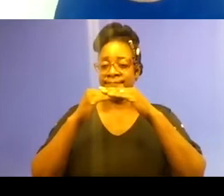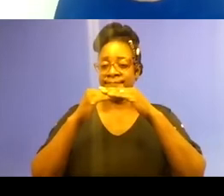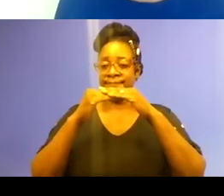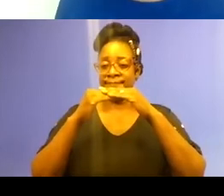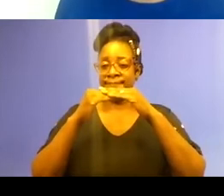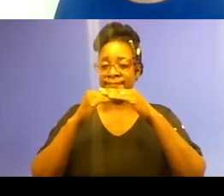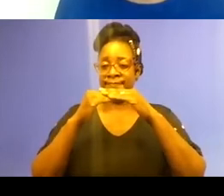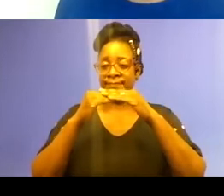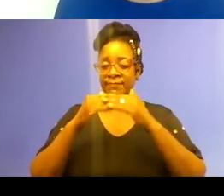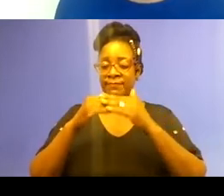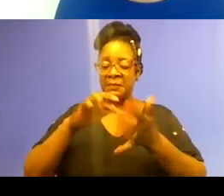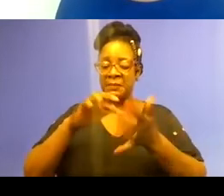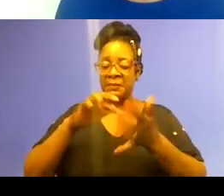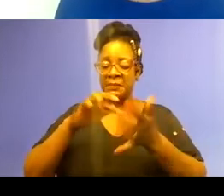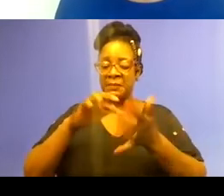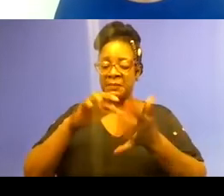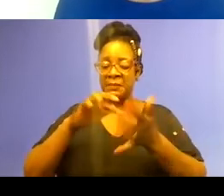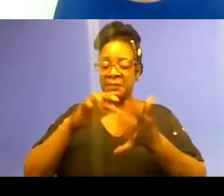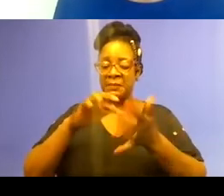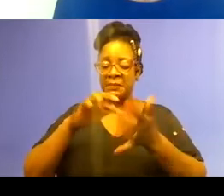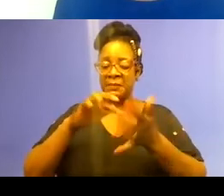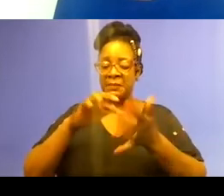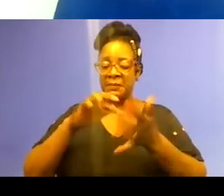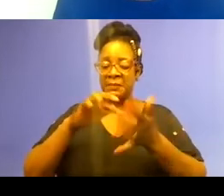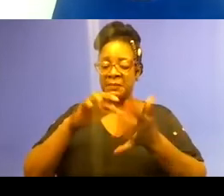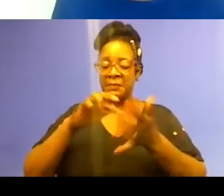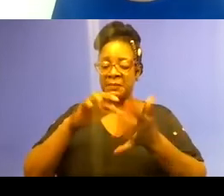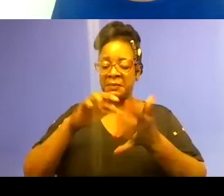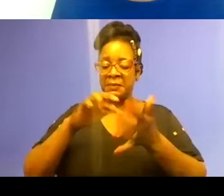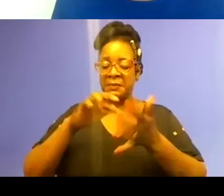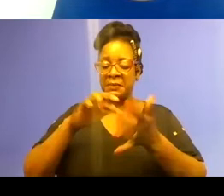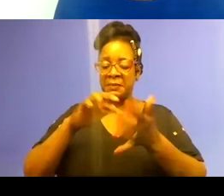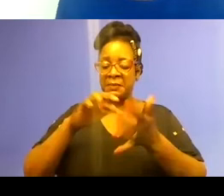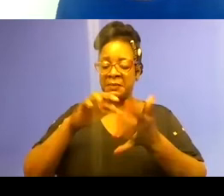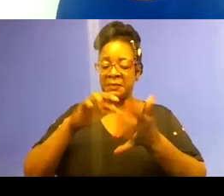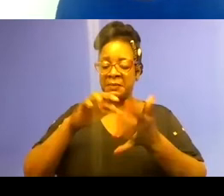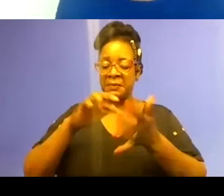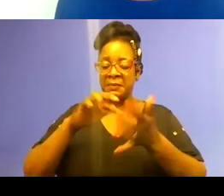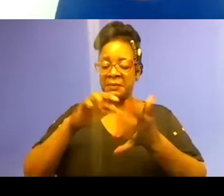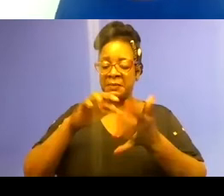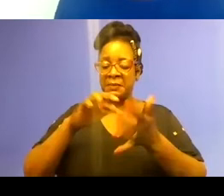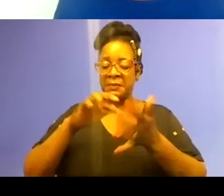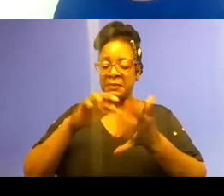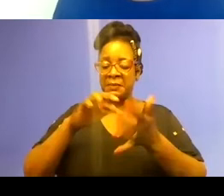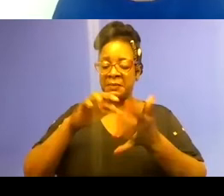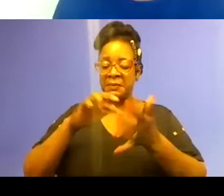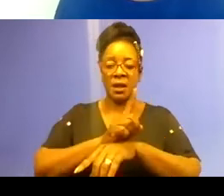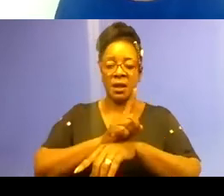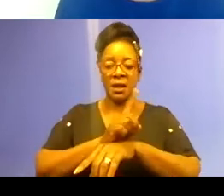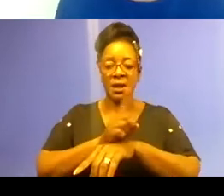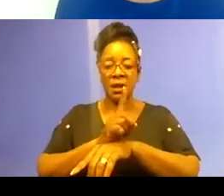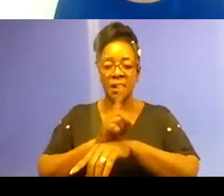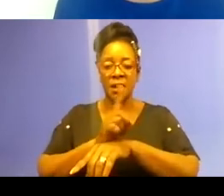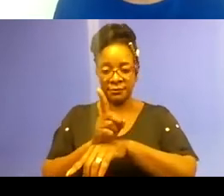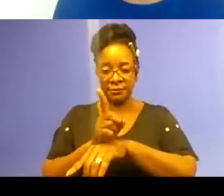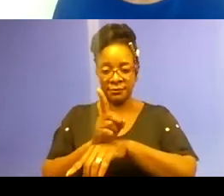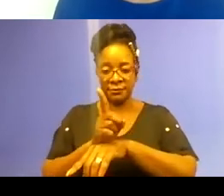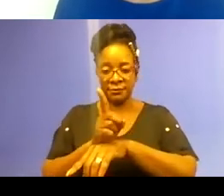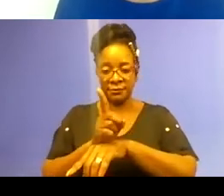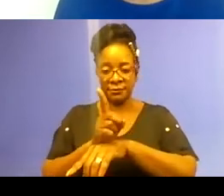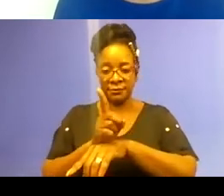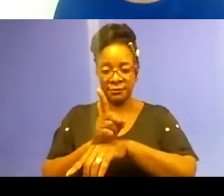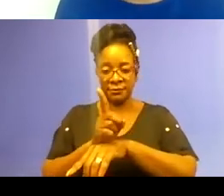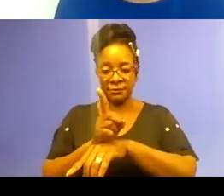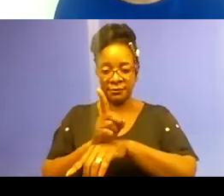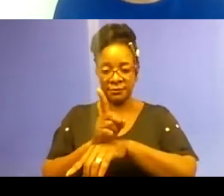on Black wealth in the United States. If changes aren't made by 2050, Black Americans will have